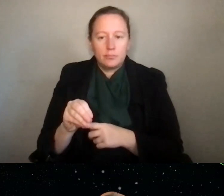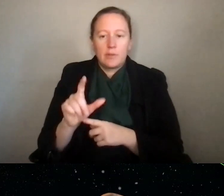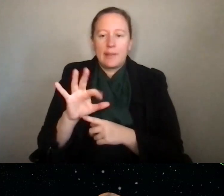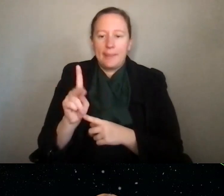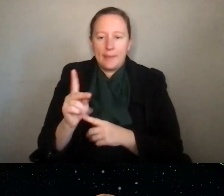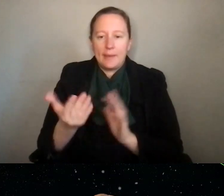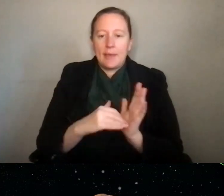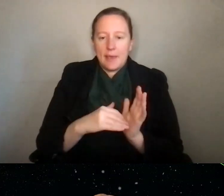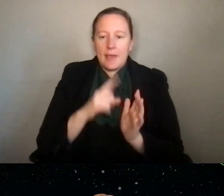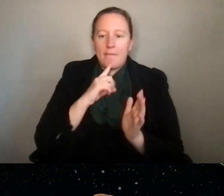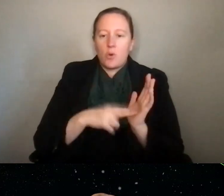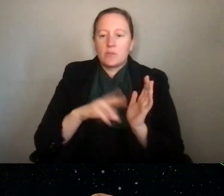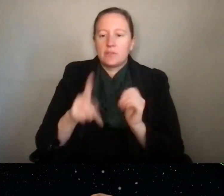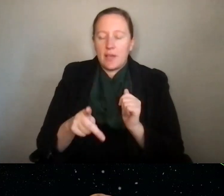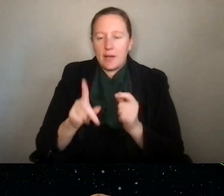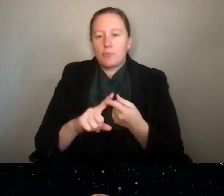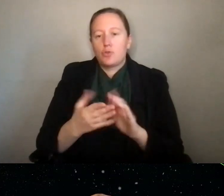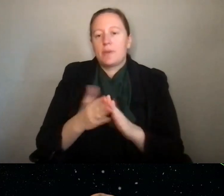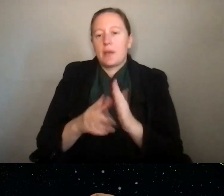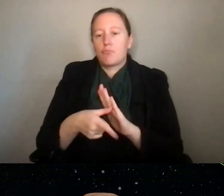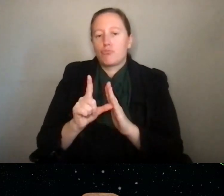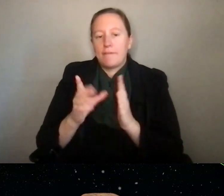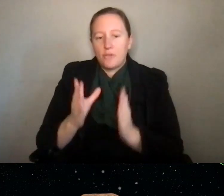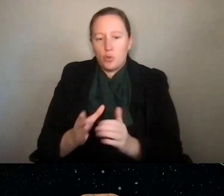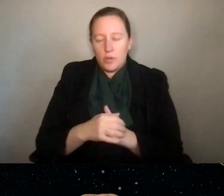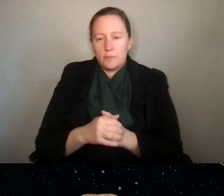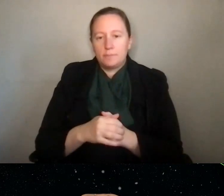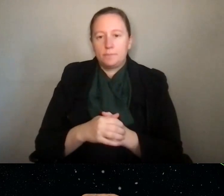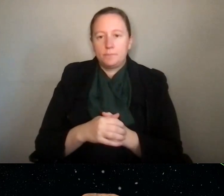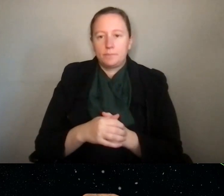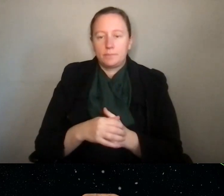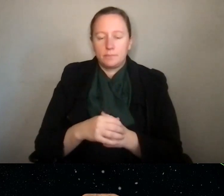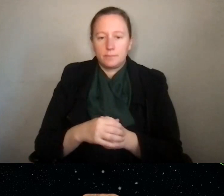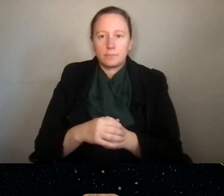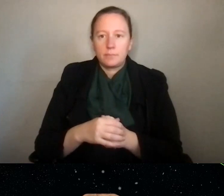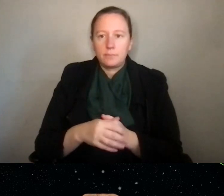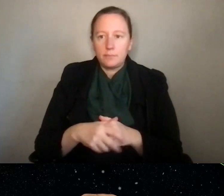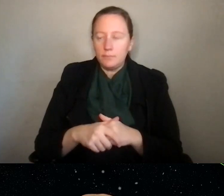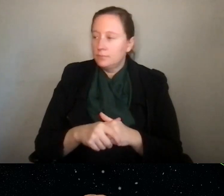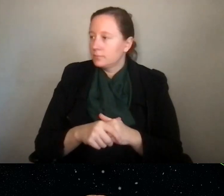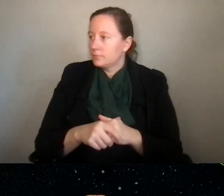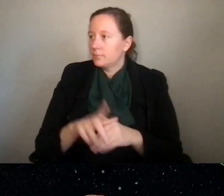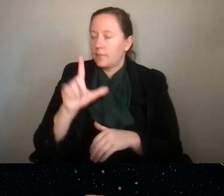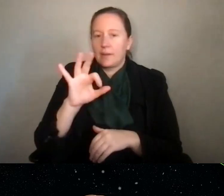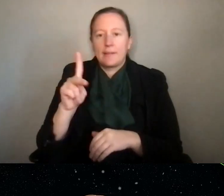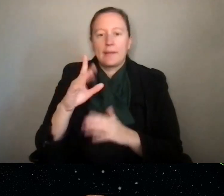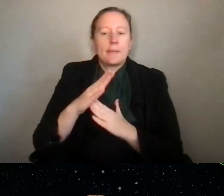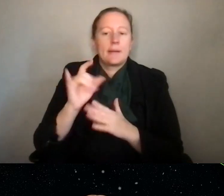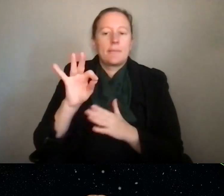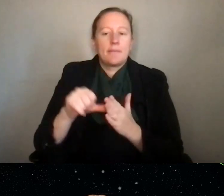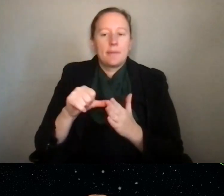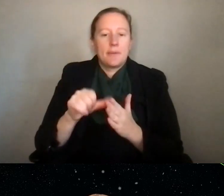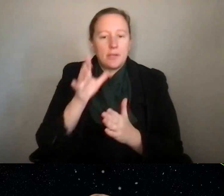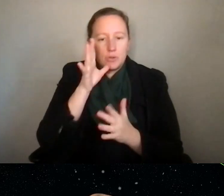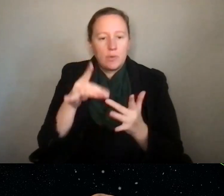in the chat there to sign up to be a reviewer. There's a link at the top of this page that will